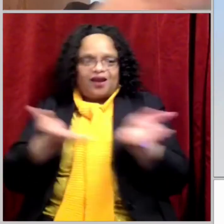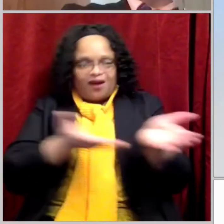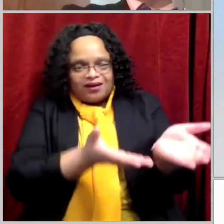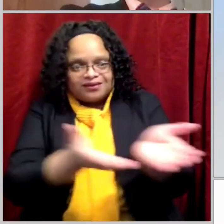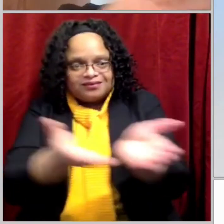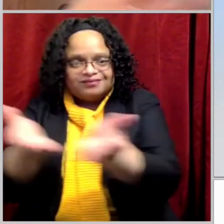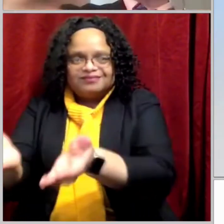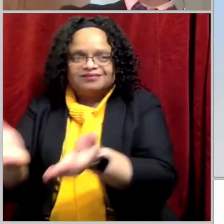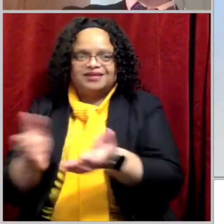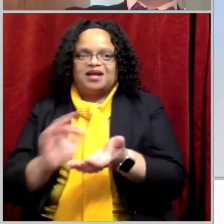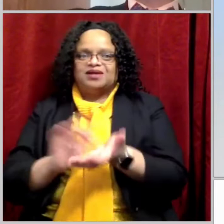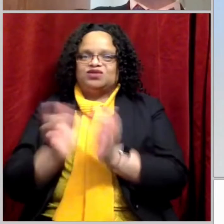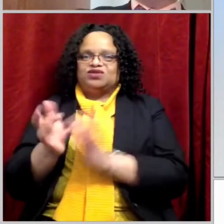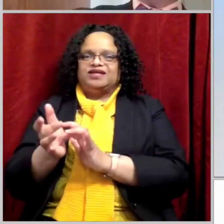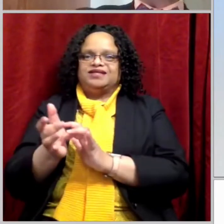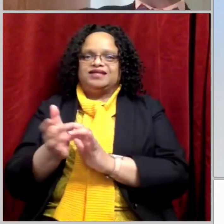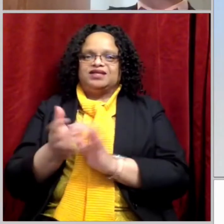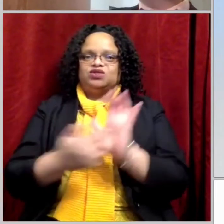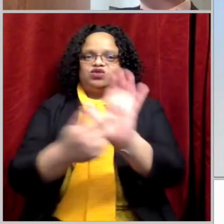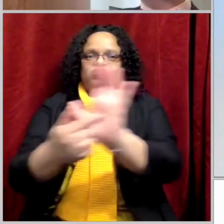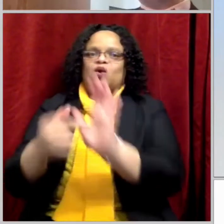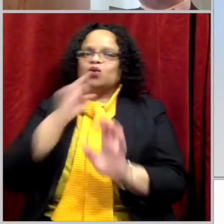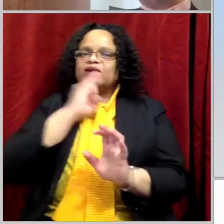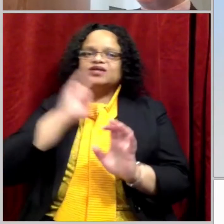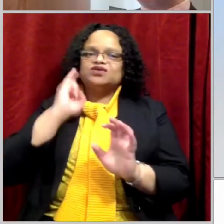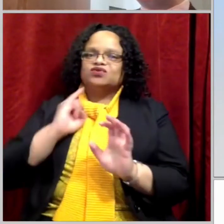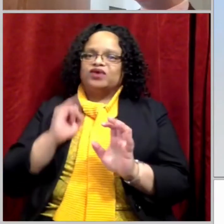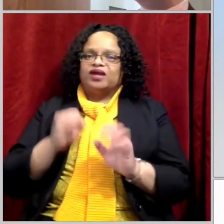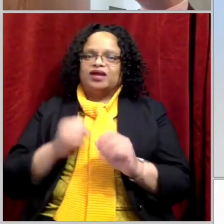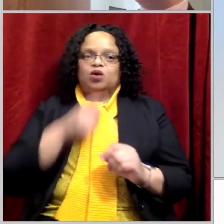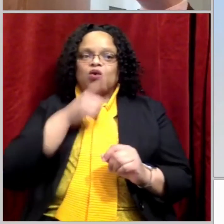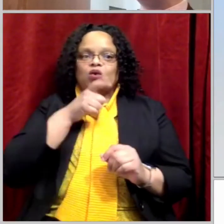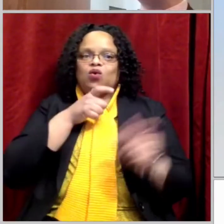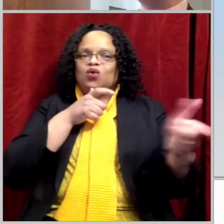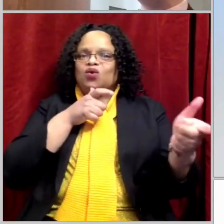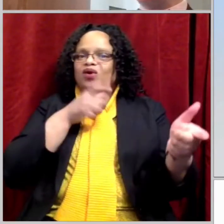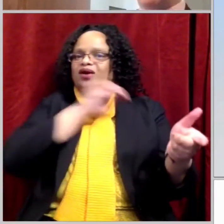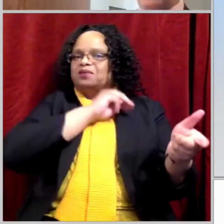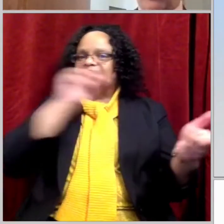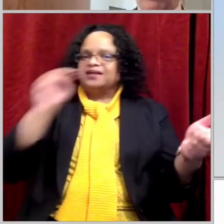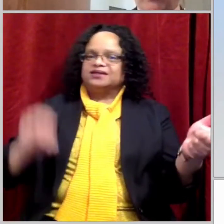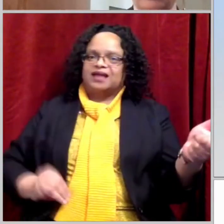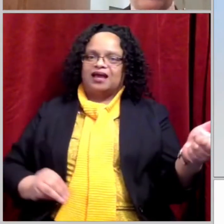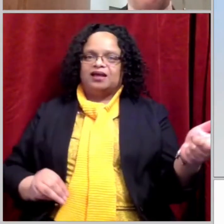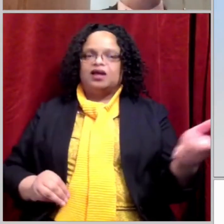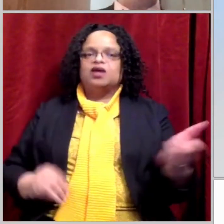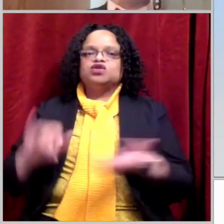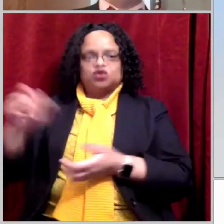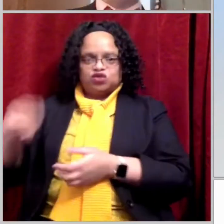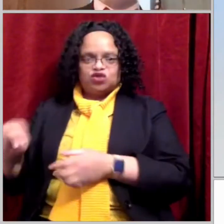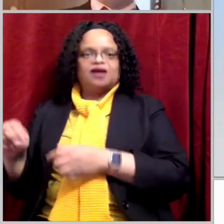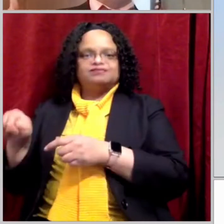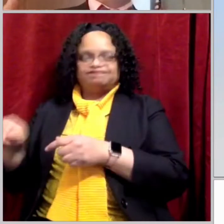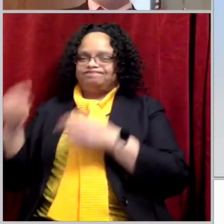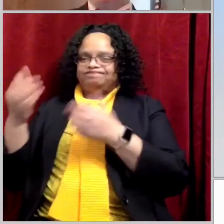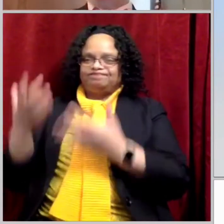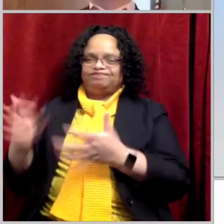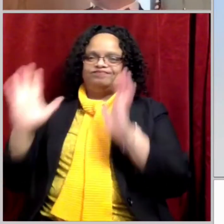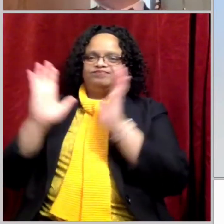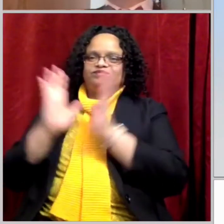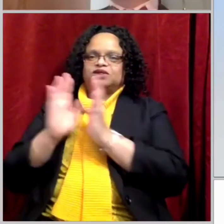show everybody, to show all of Israel who this Messiah was. And John, we've got confirmation from him.